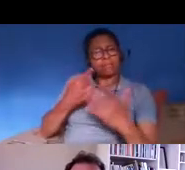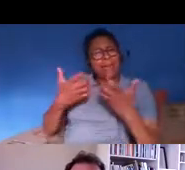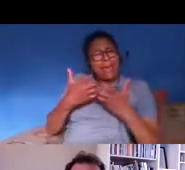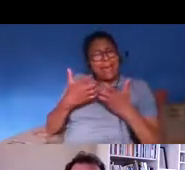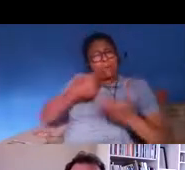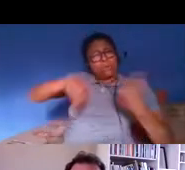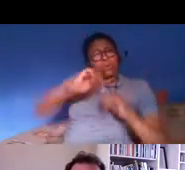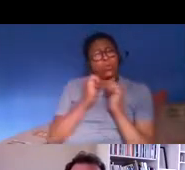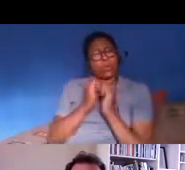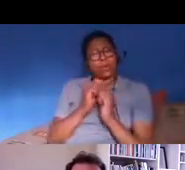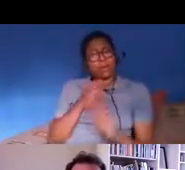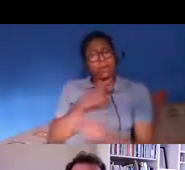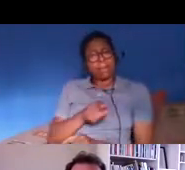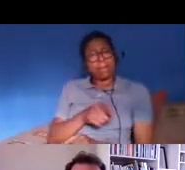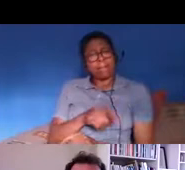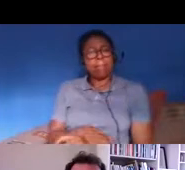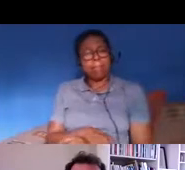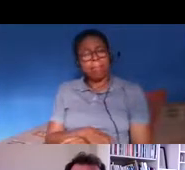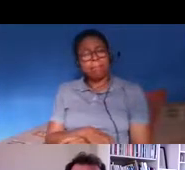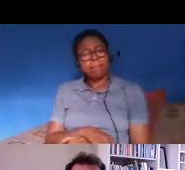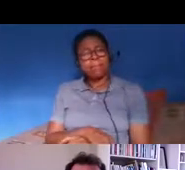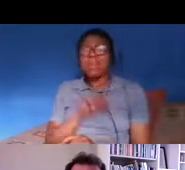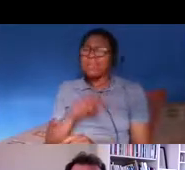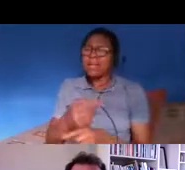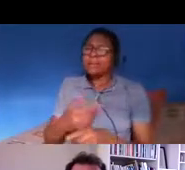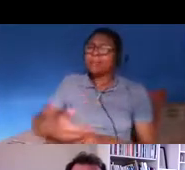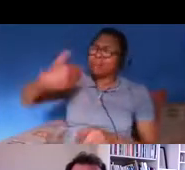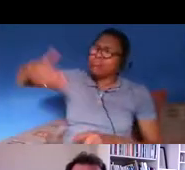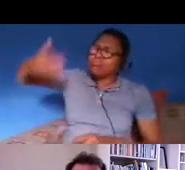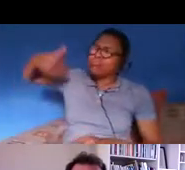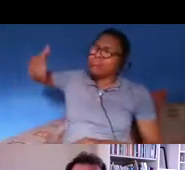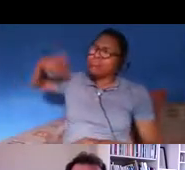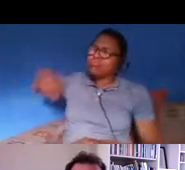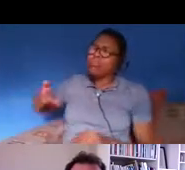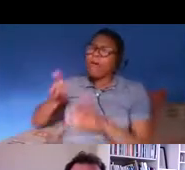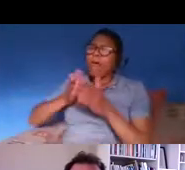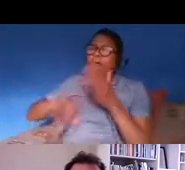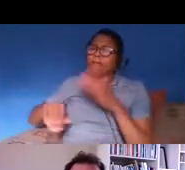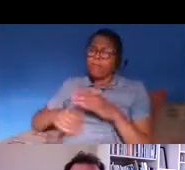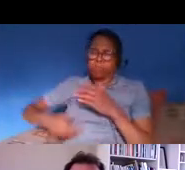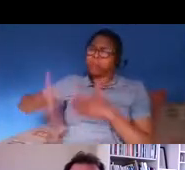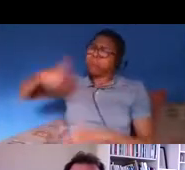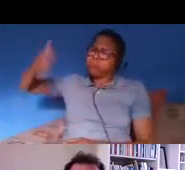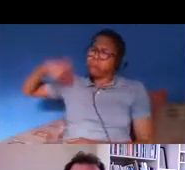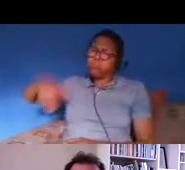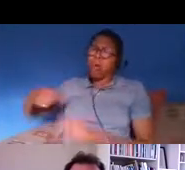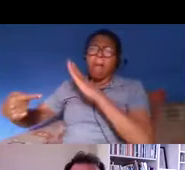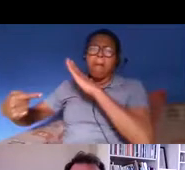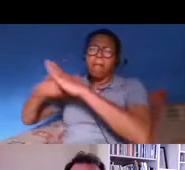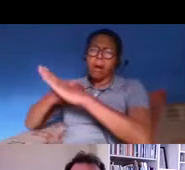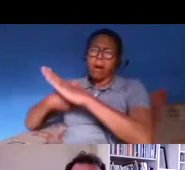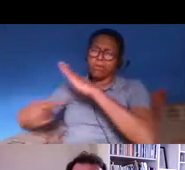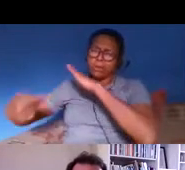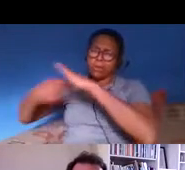i think than the the current or previous conservative governments from 2010 onwards migrants have been valued really